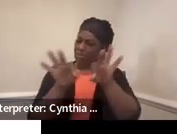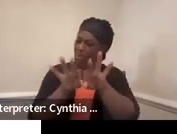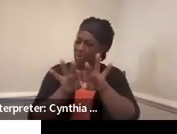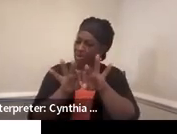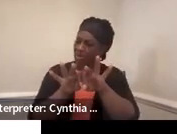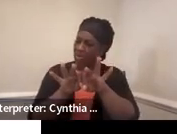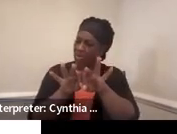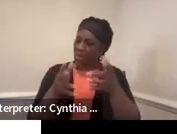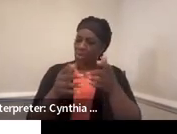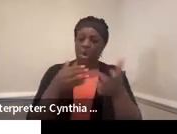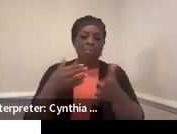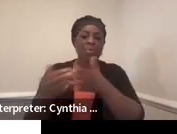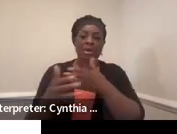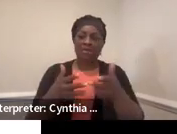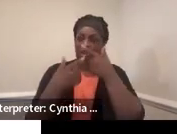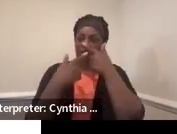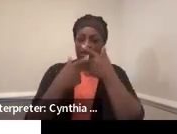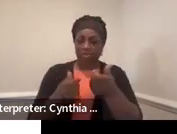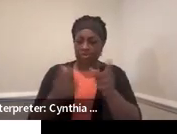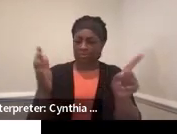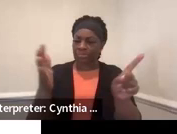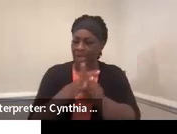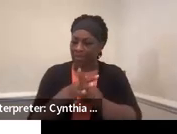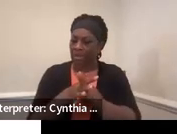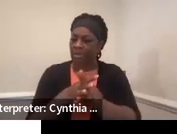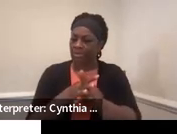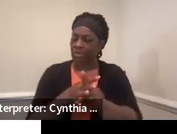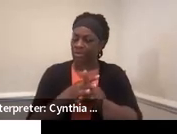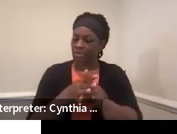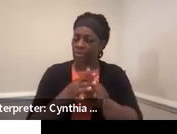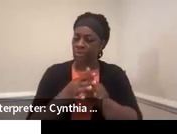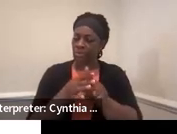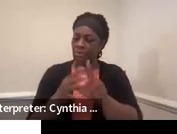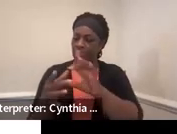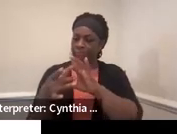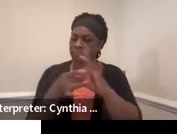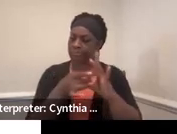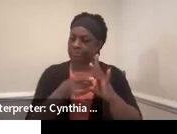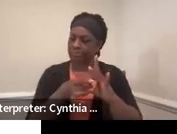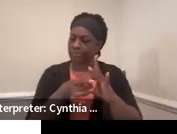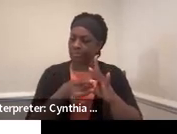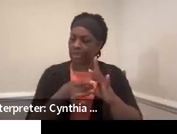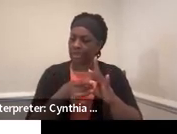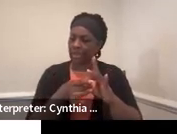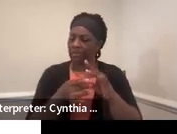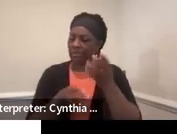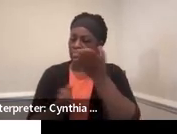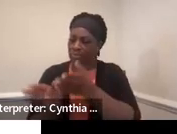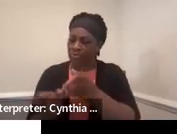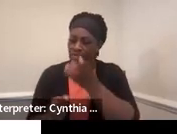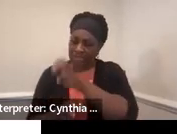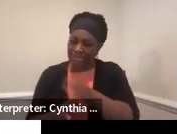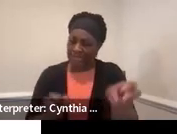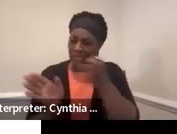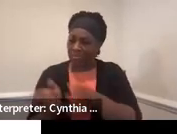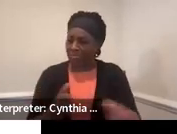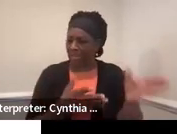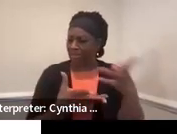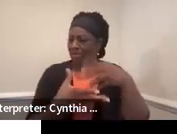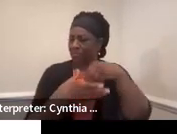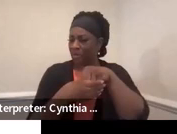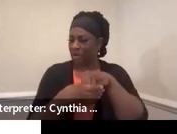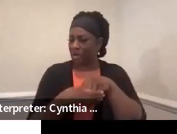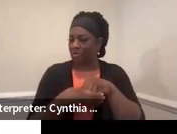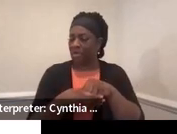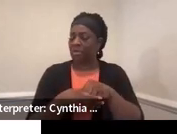we want whatever their interests are to be reflected in the transition plan that we're doing. We want